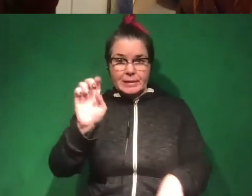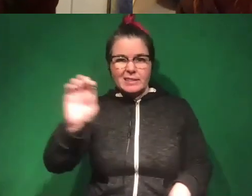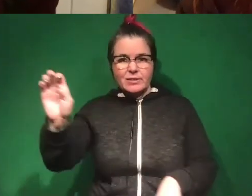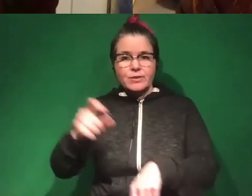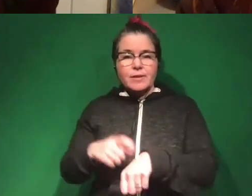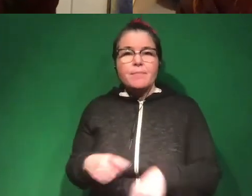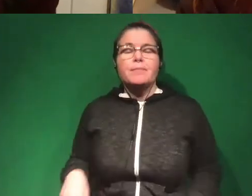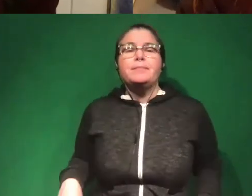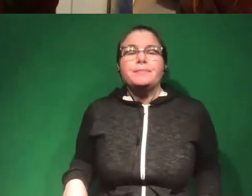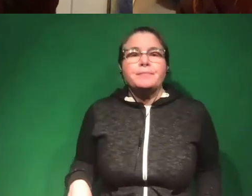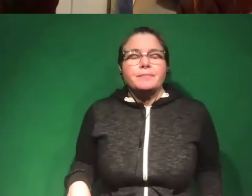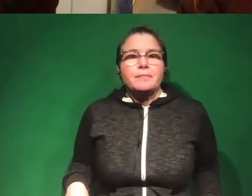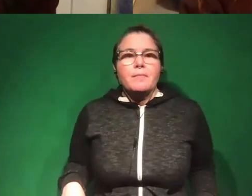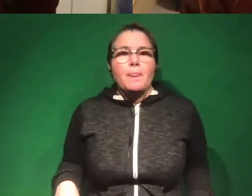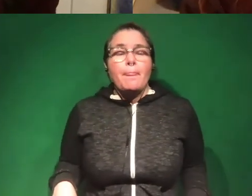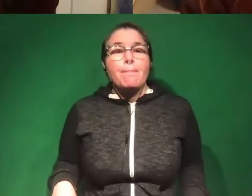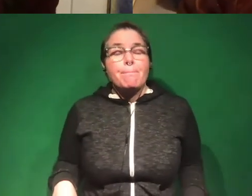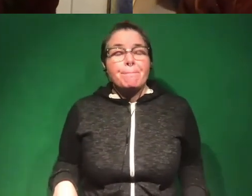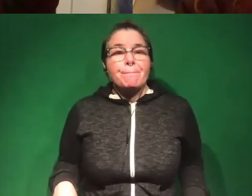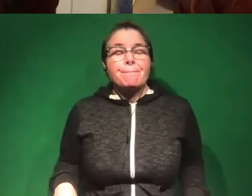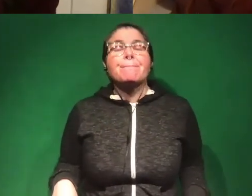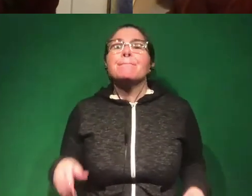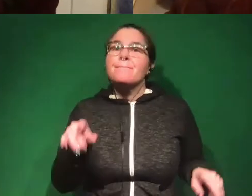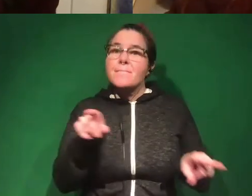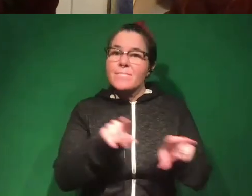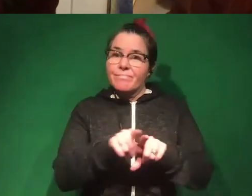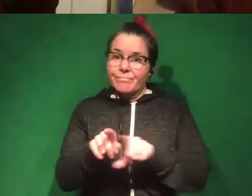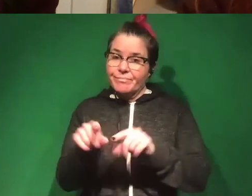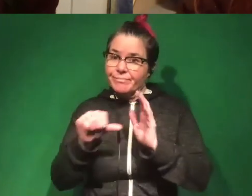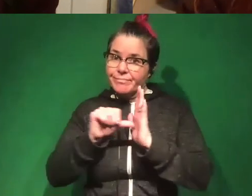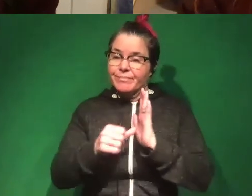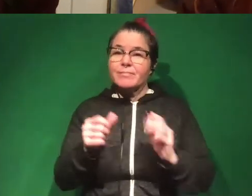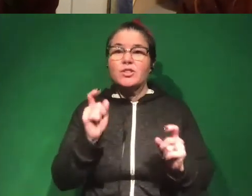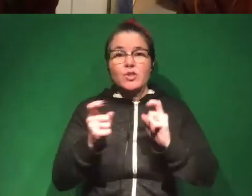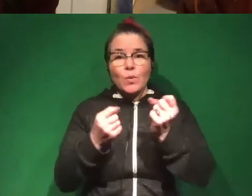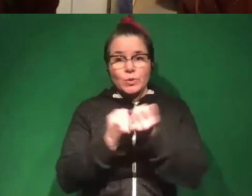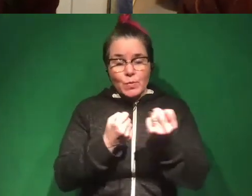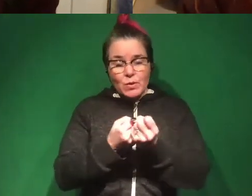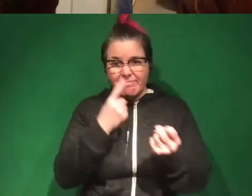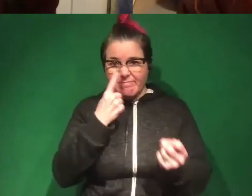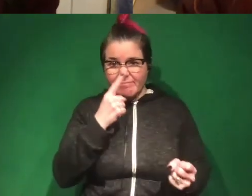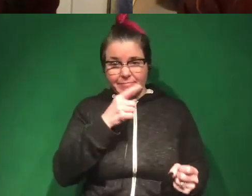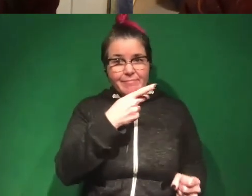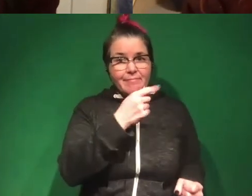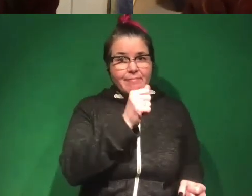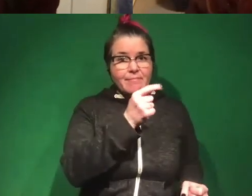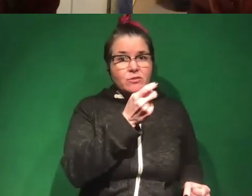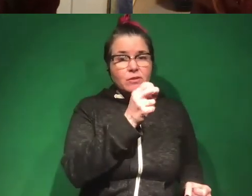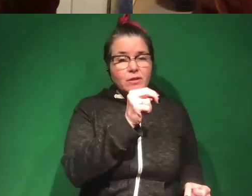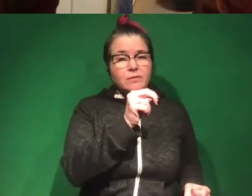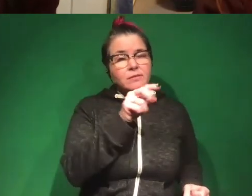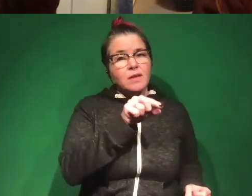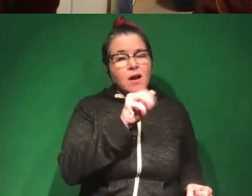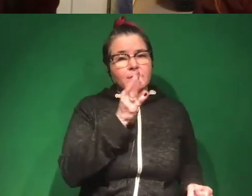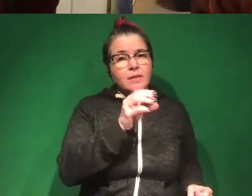Time again. Um, yeah. And as always, we are, uh, donor supported. So if you can support us at patreon.com slash Skype a